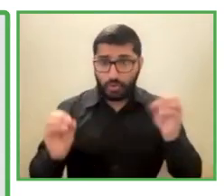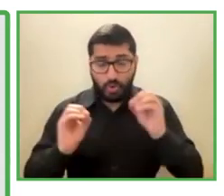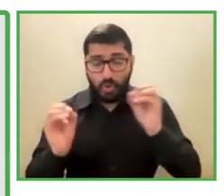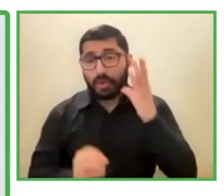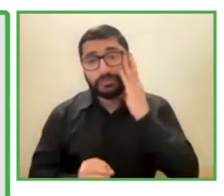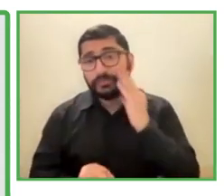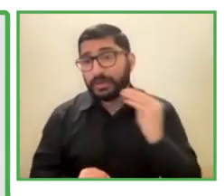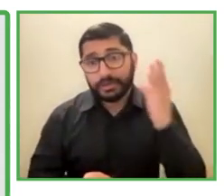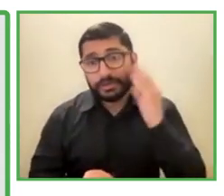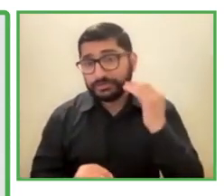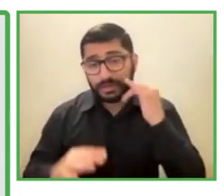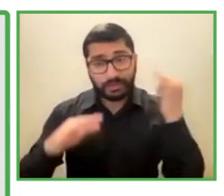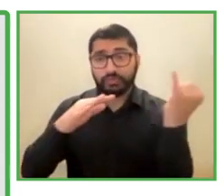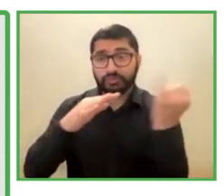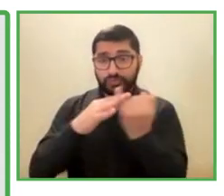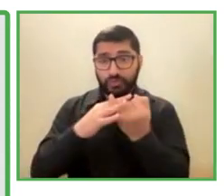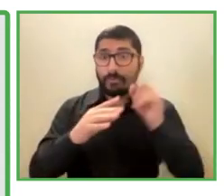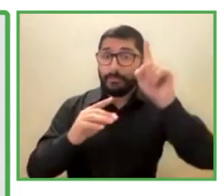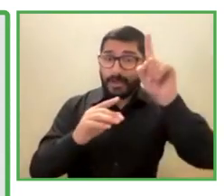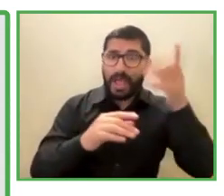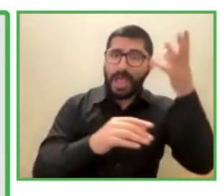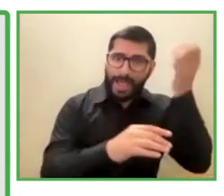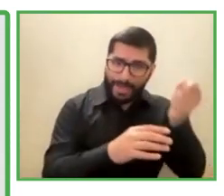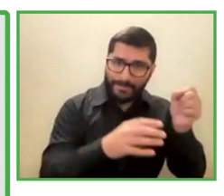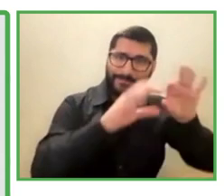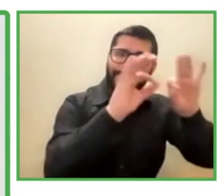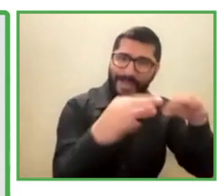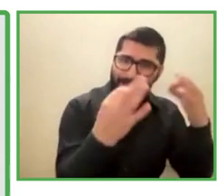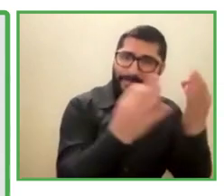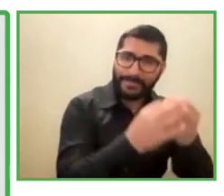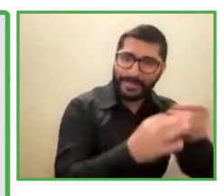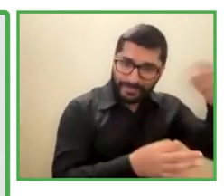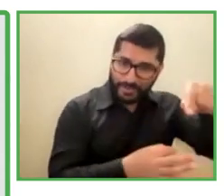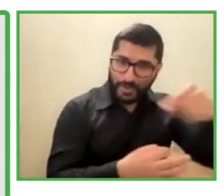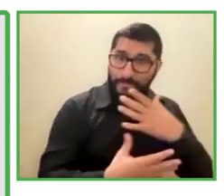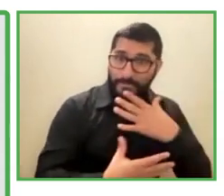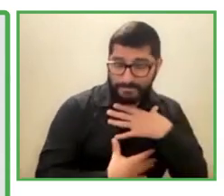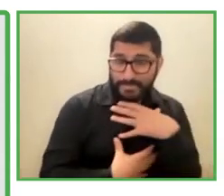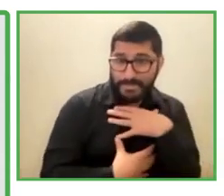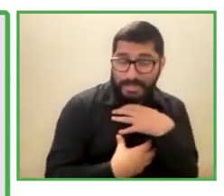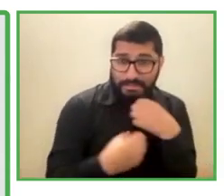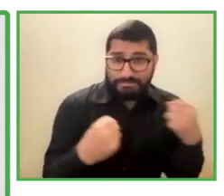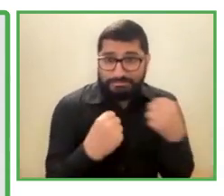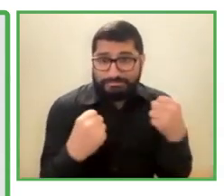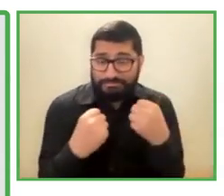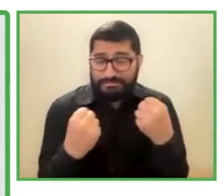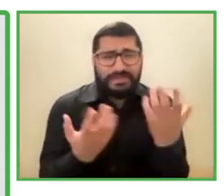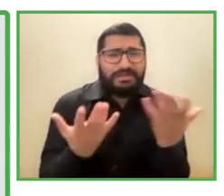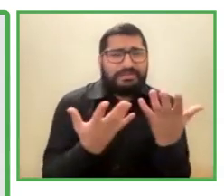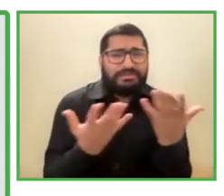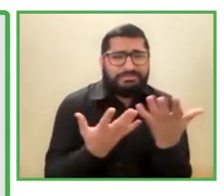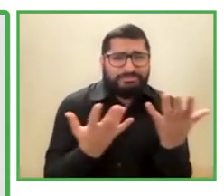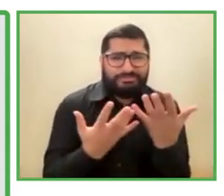but also families were also afraid that we